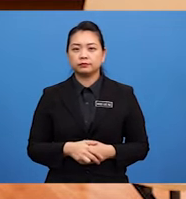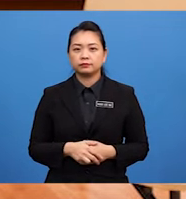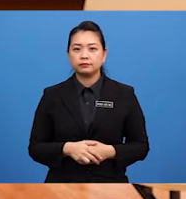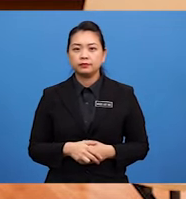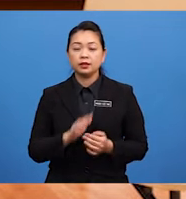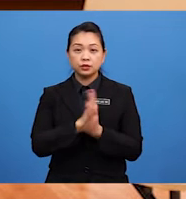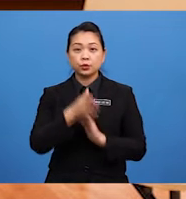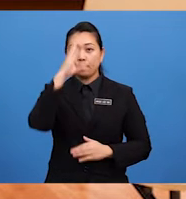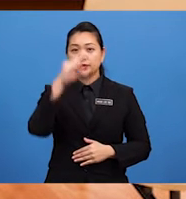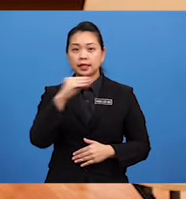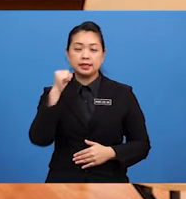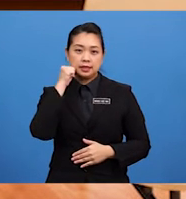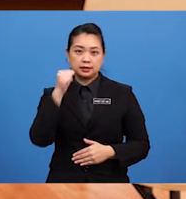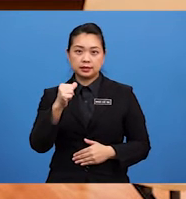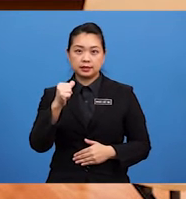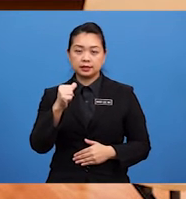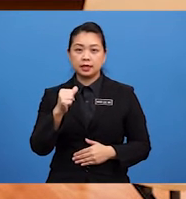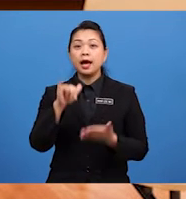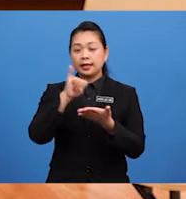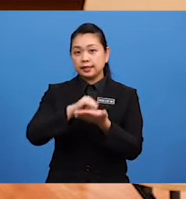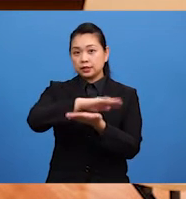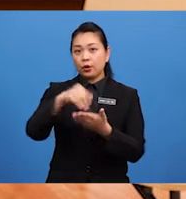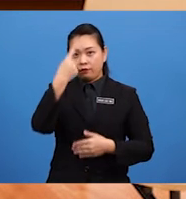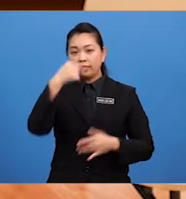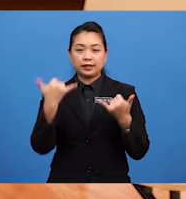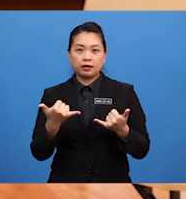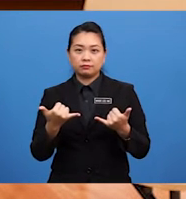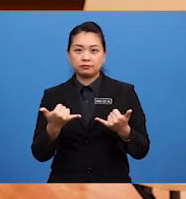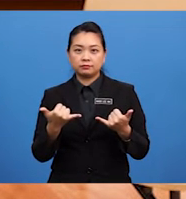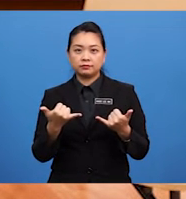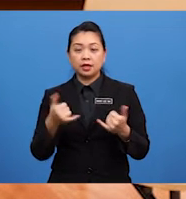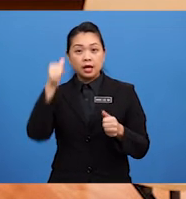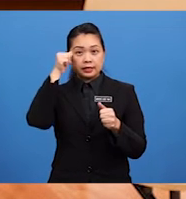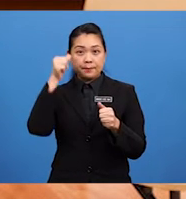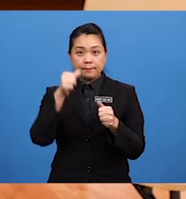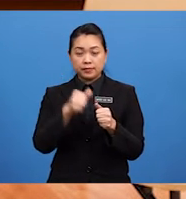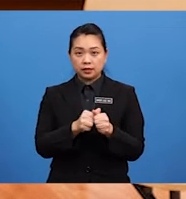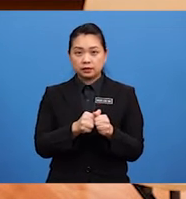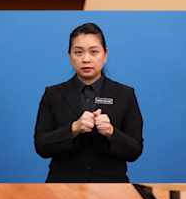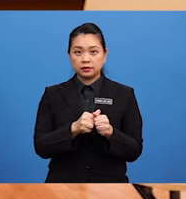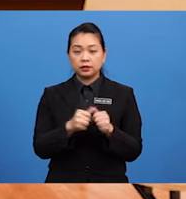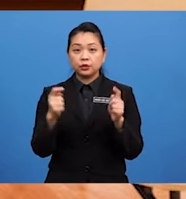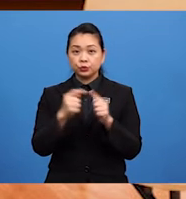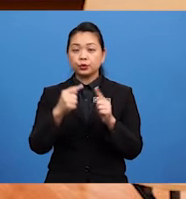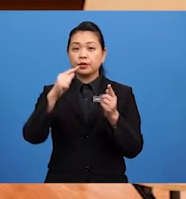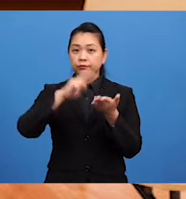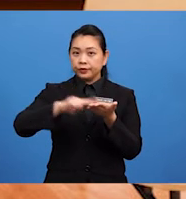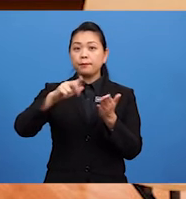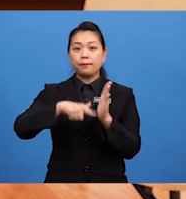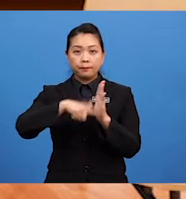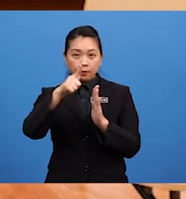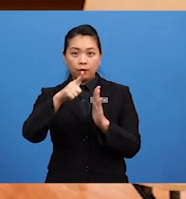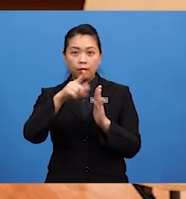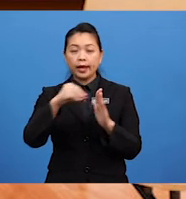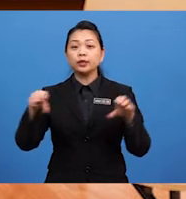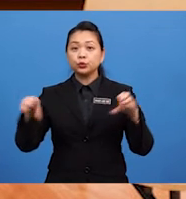So Boys and Girls That's All For Now Remember To Read More